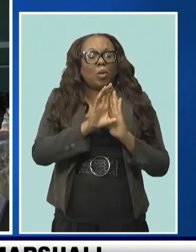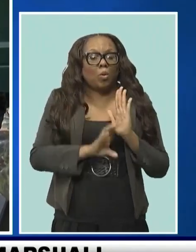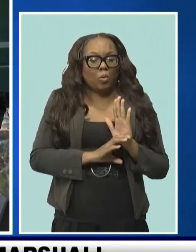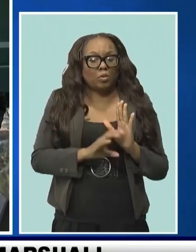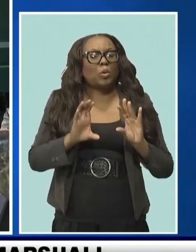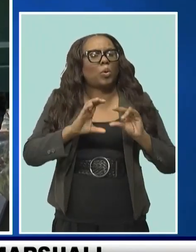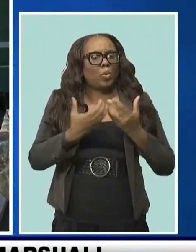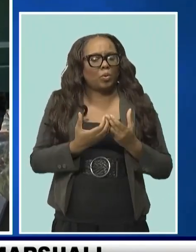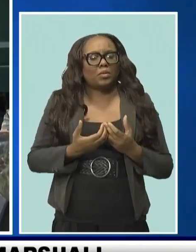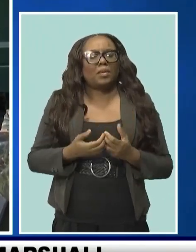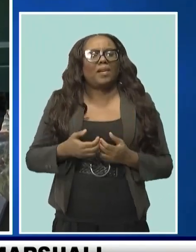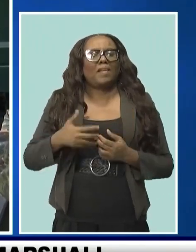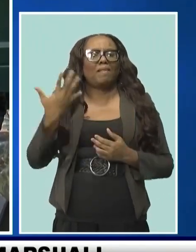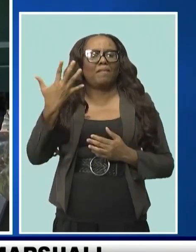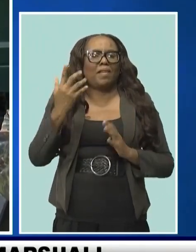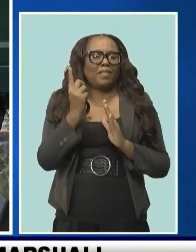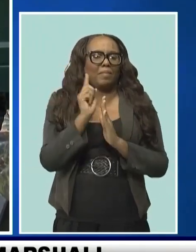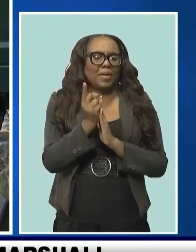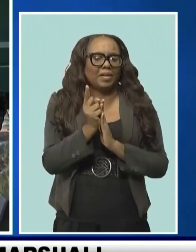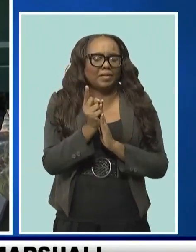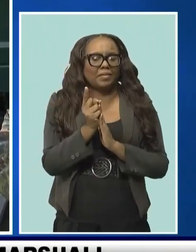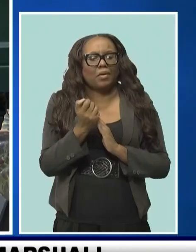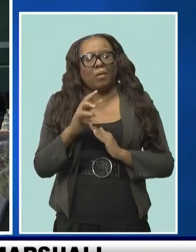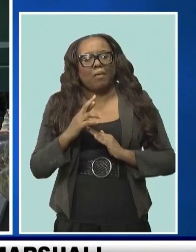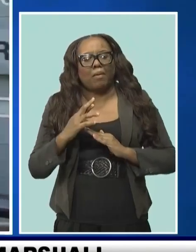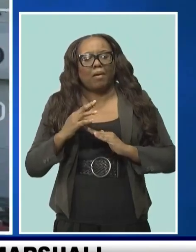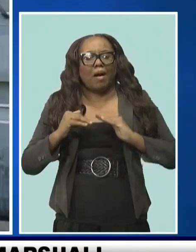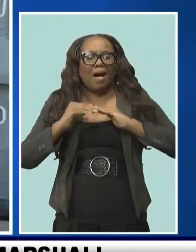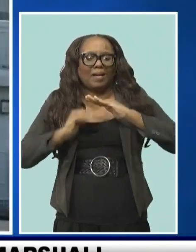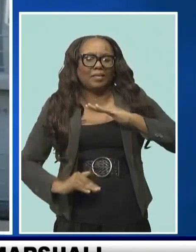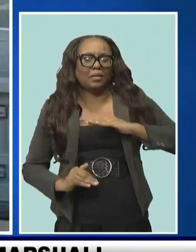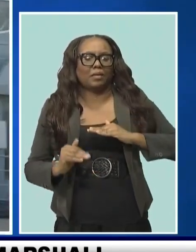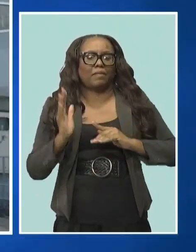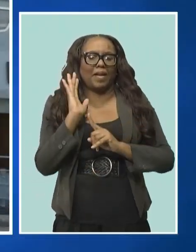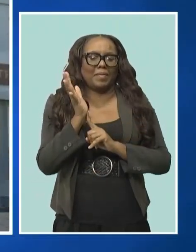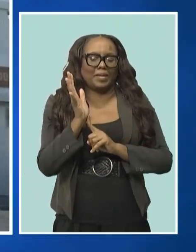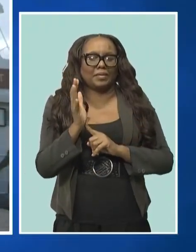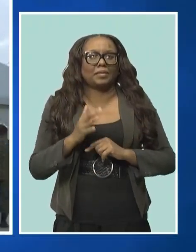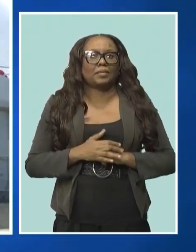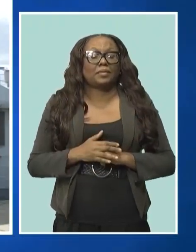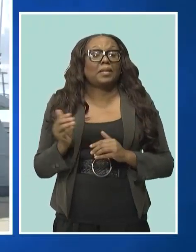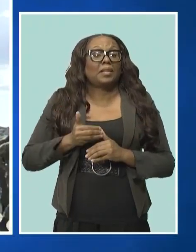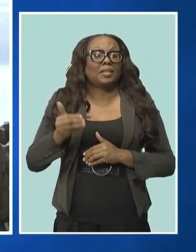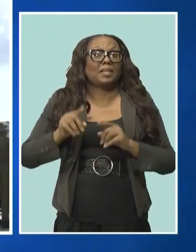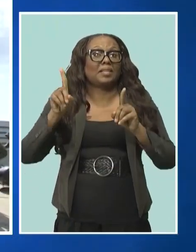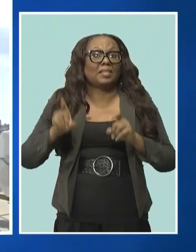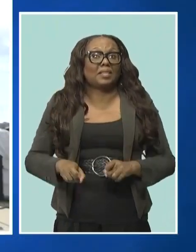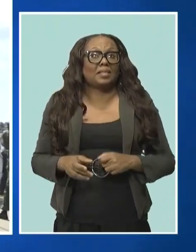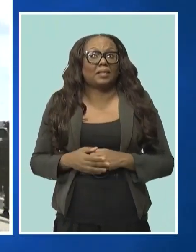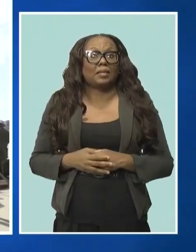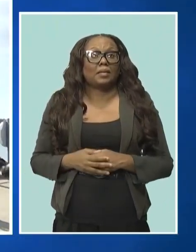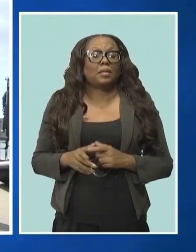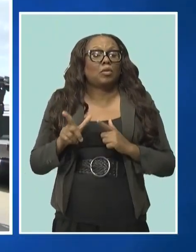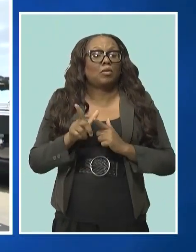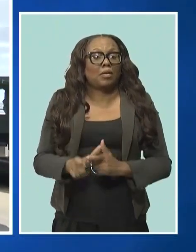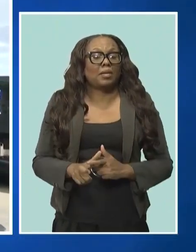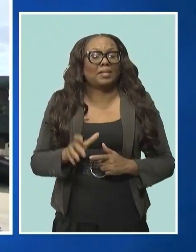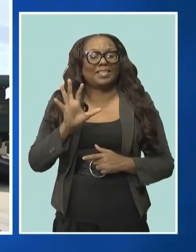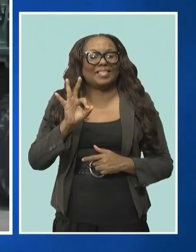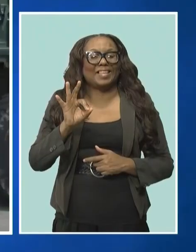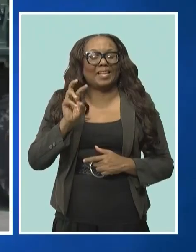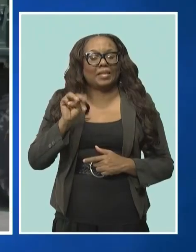where they negotiate various obstacles. Then the next test will be they run nine miles in 90 minutes